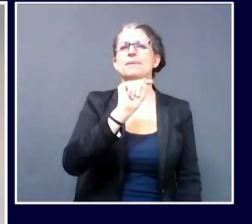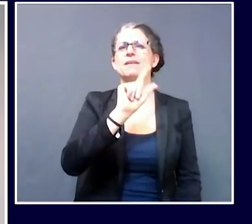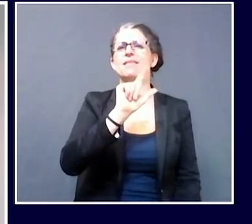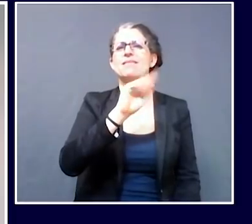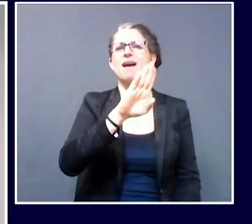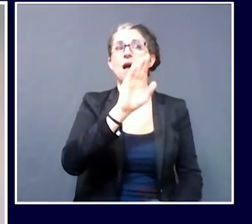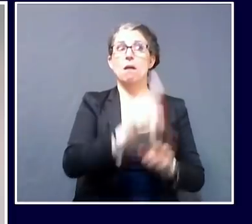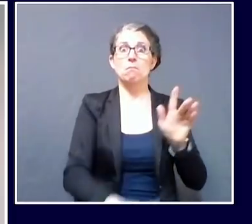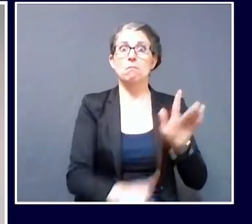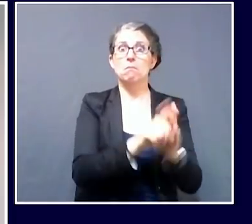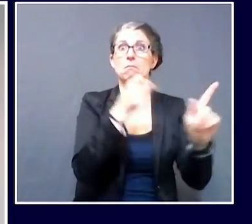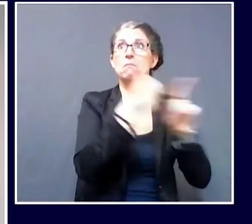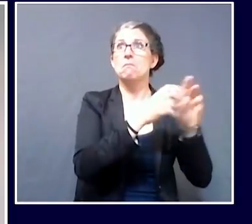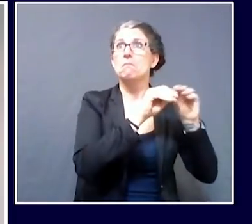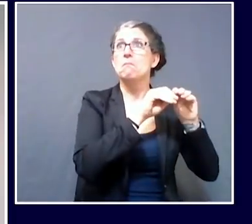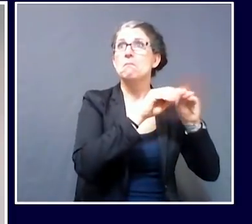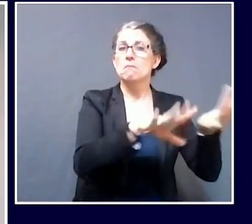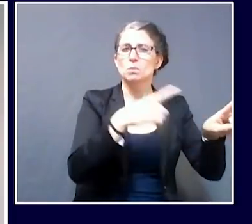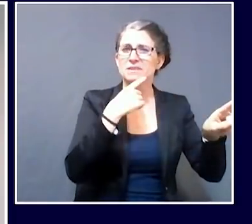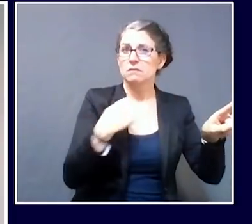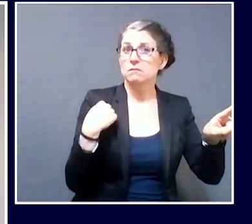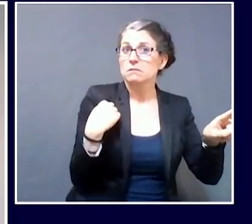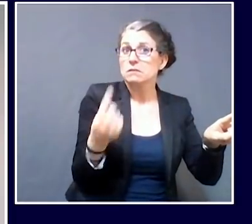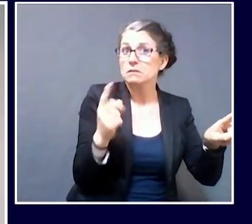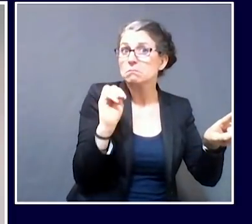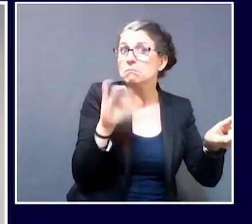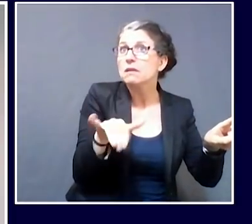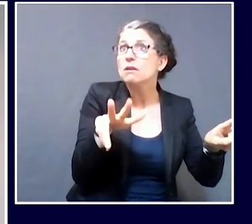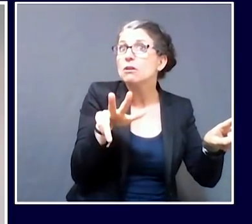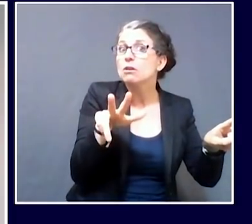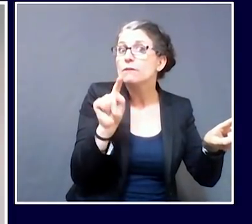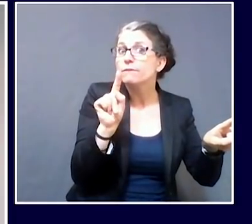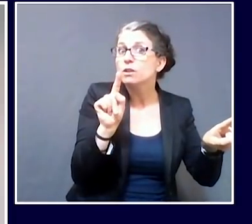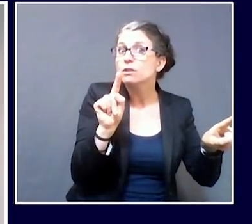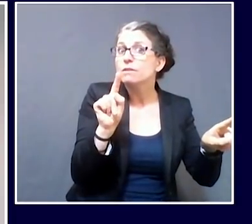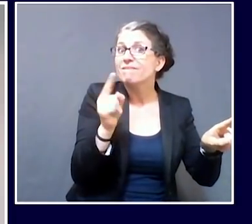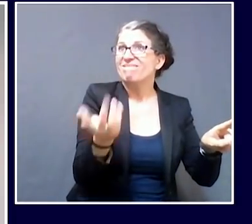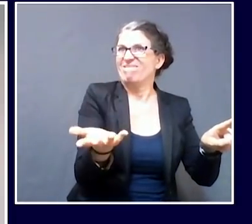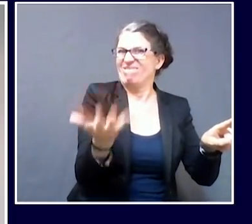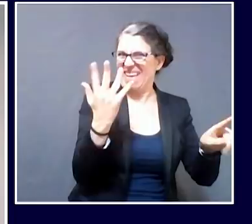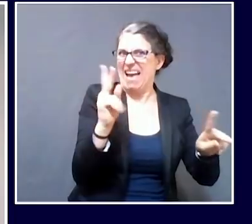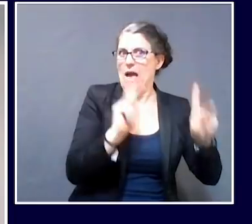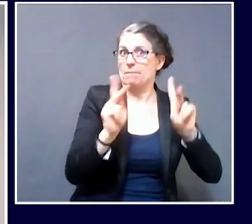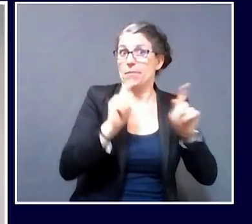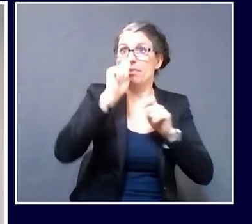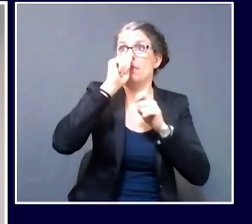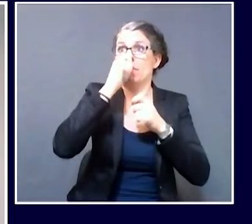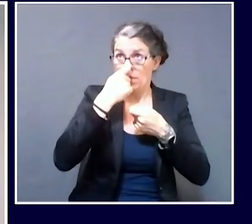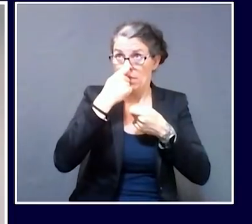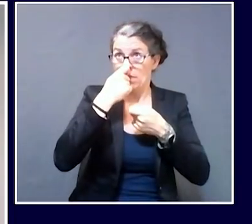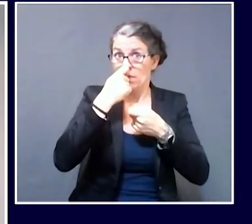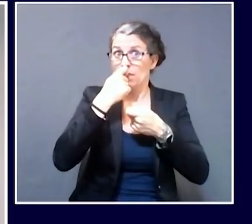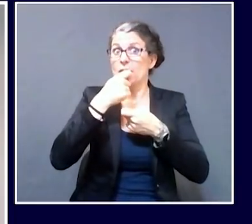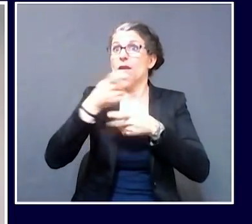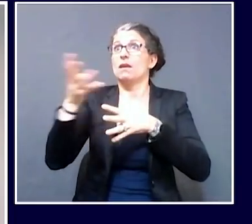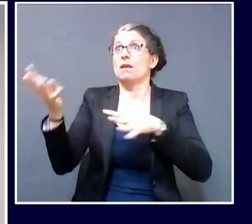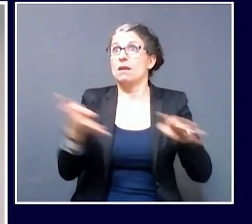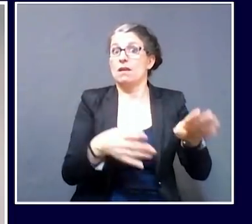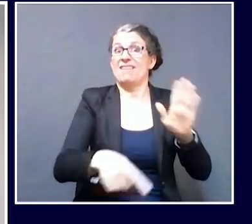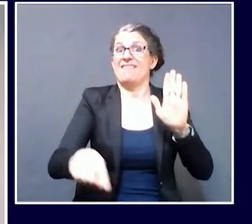since May 31st. Are those all active cases, whereas the ones you'd mentioned, the cumulative total